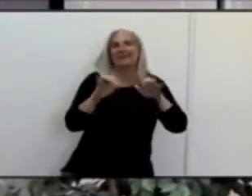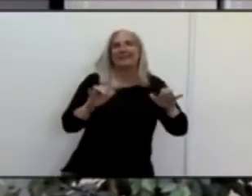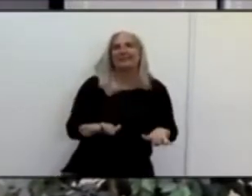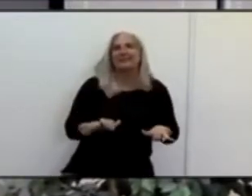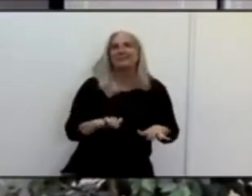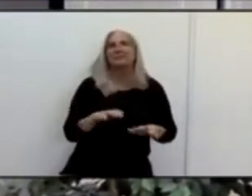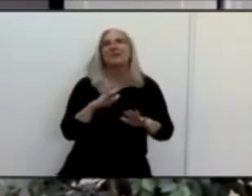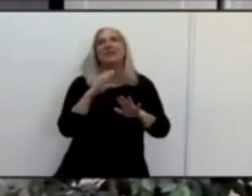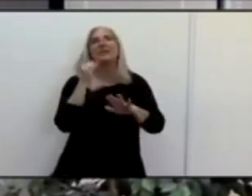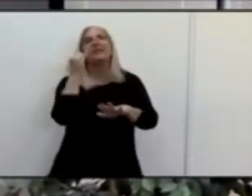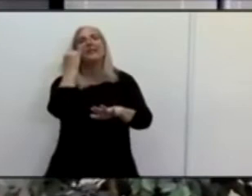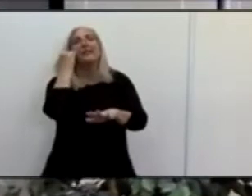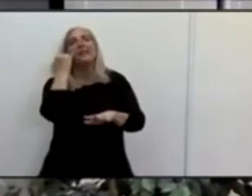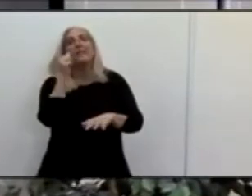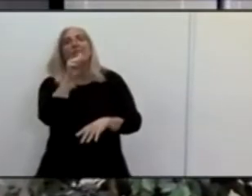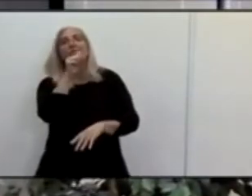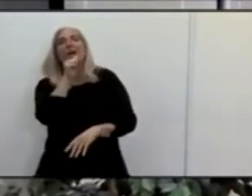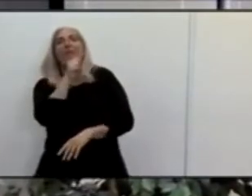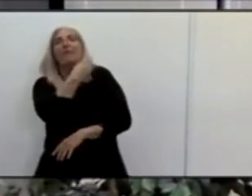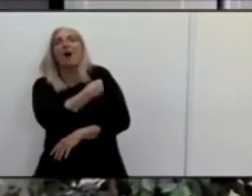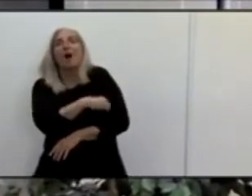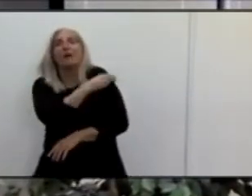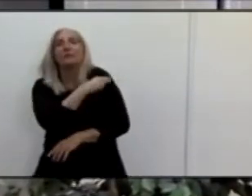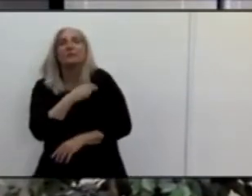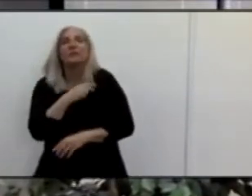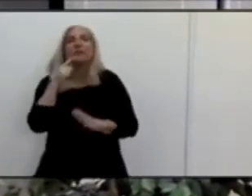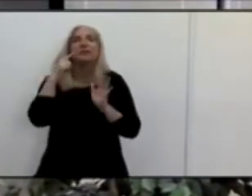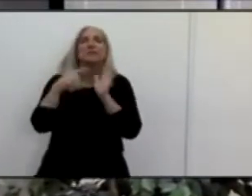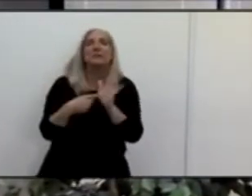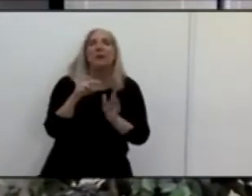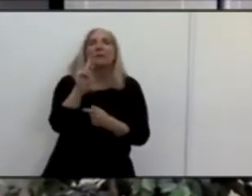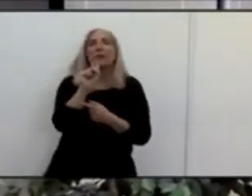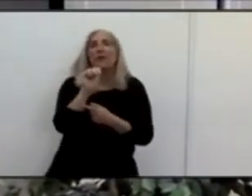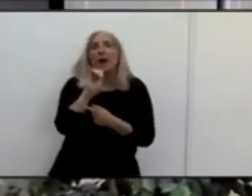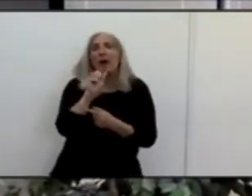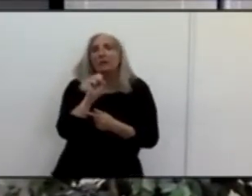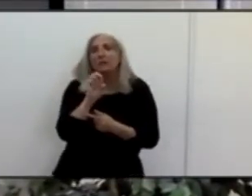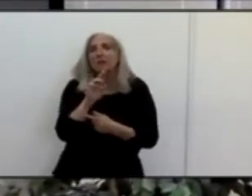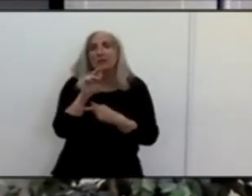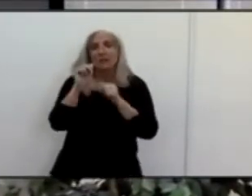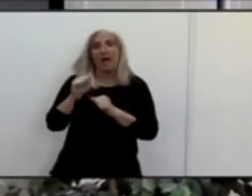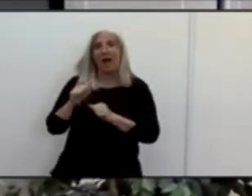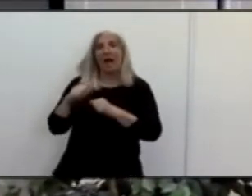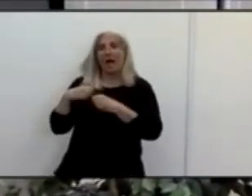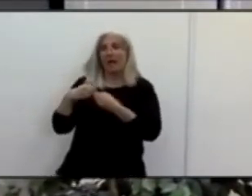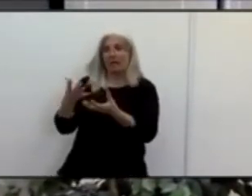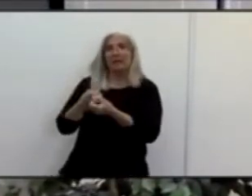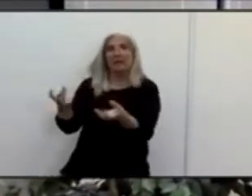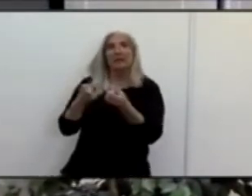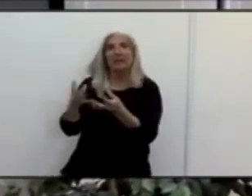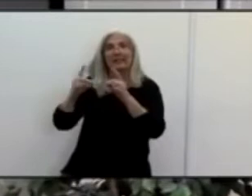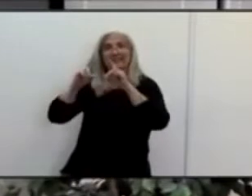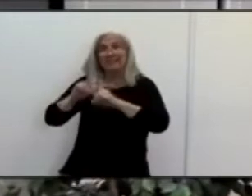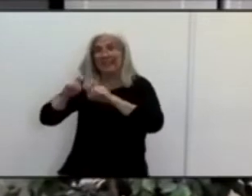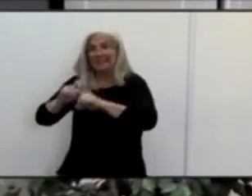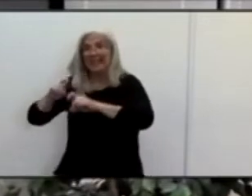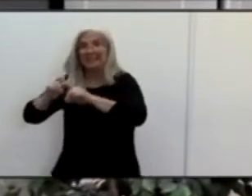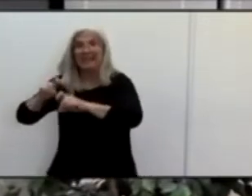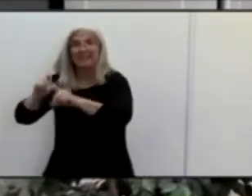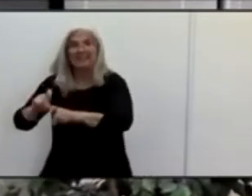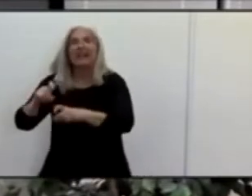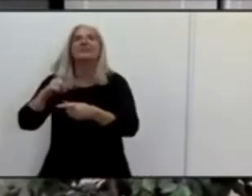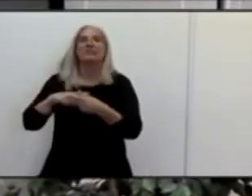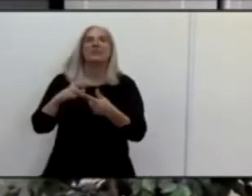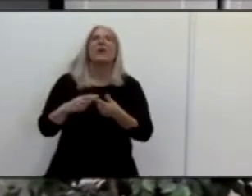tested at the level that we wanted them to test, we probably would be in the orange today. I, you know, I think that's a fair